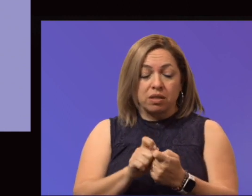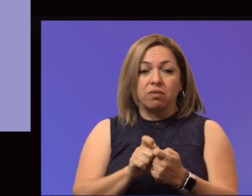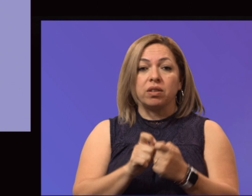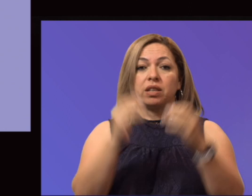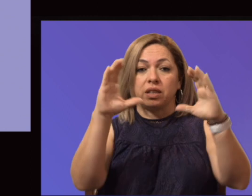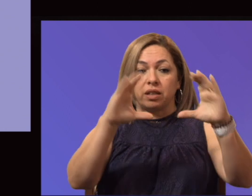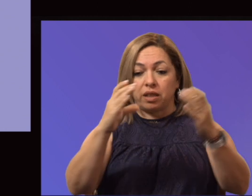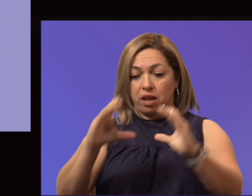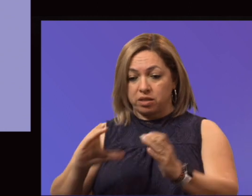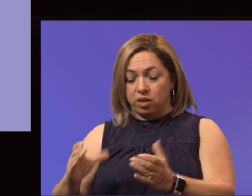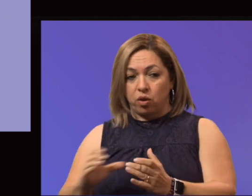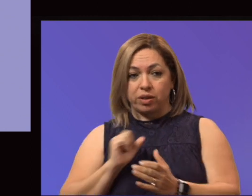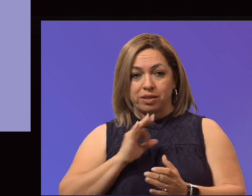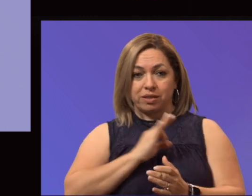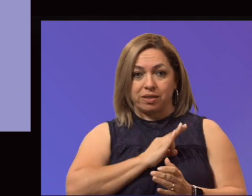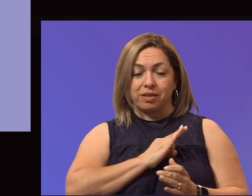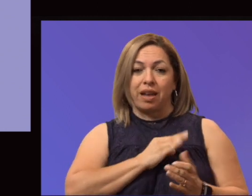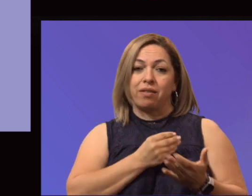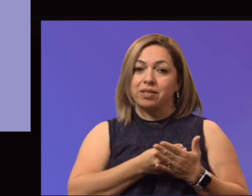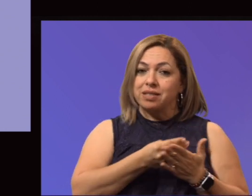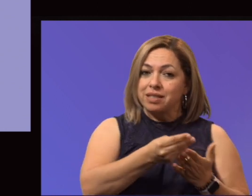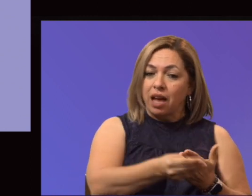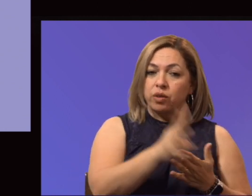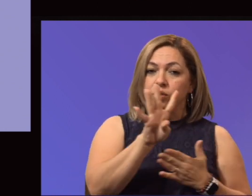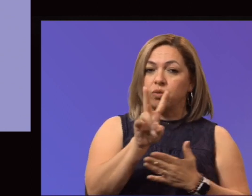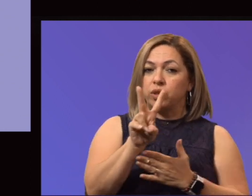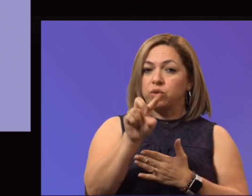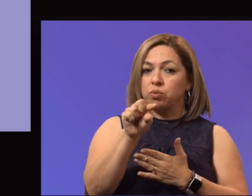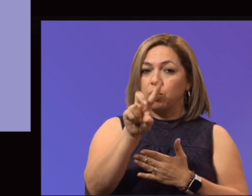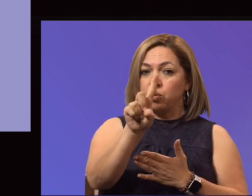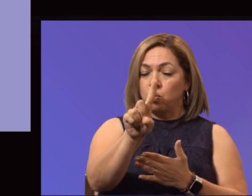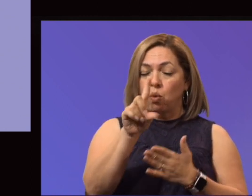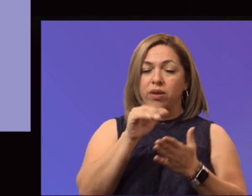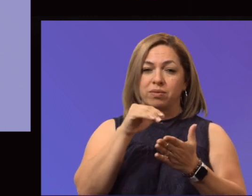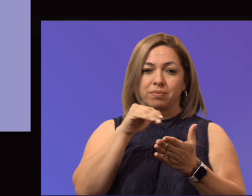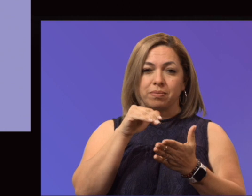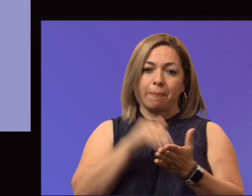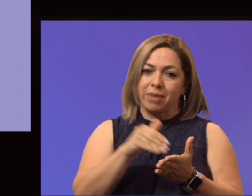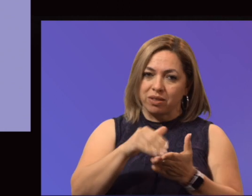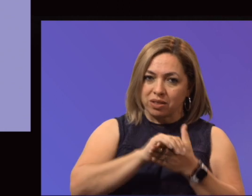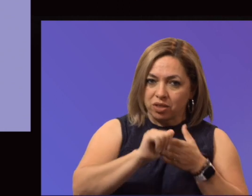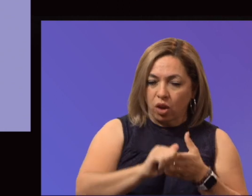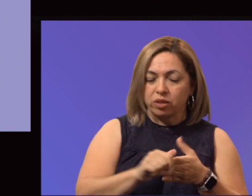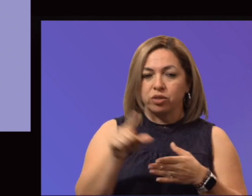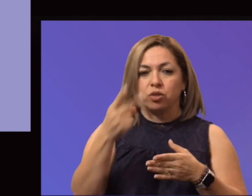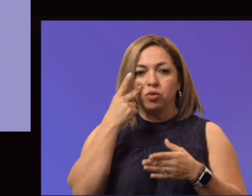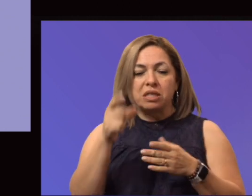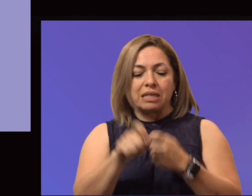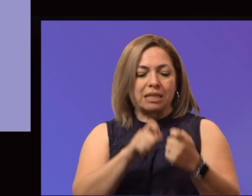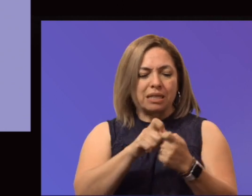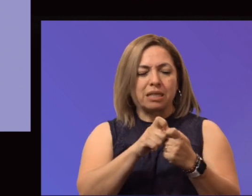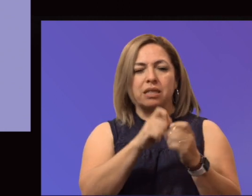our staff salaries are at $42.1 million. And you see the staff detail. We have our full-time